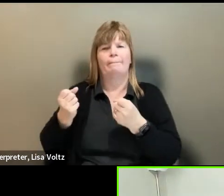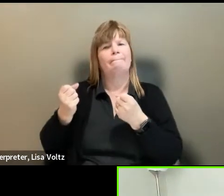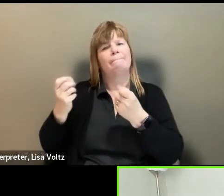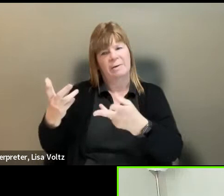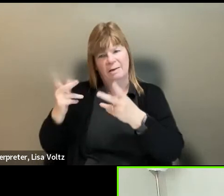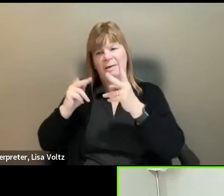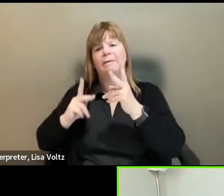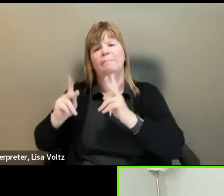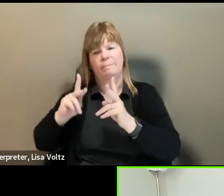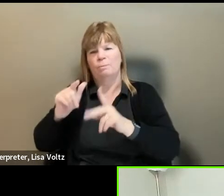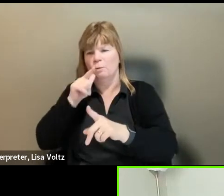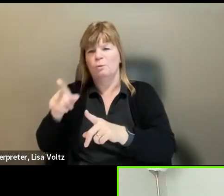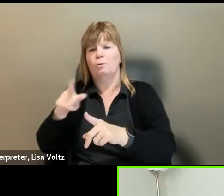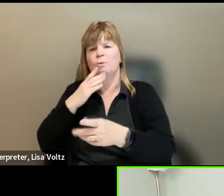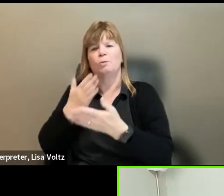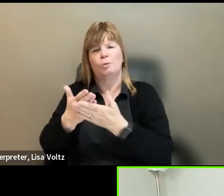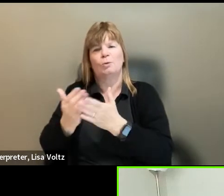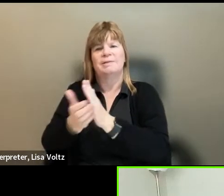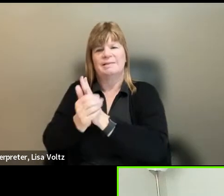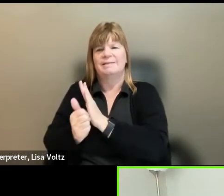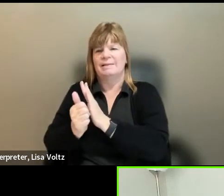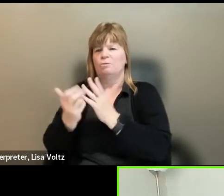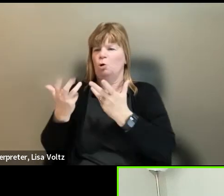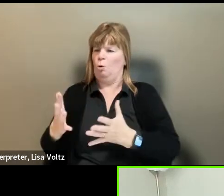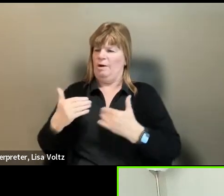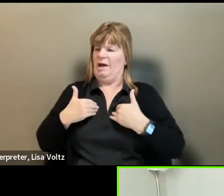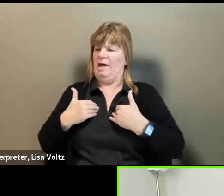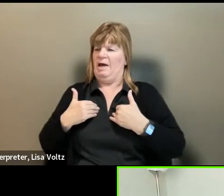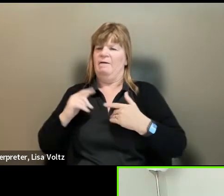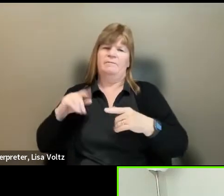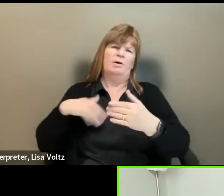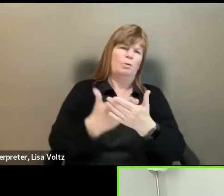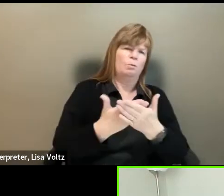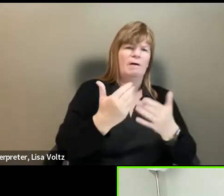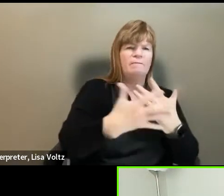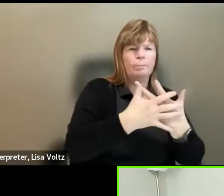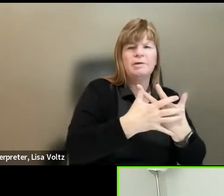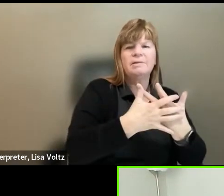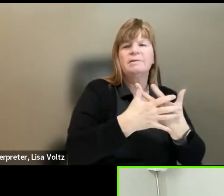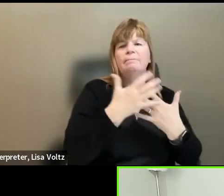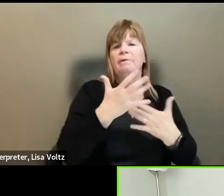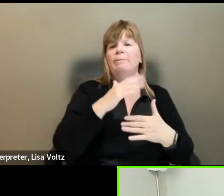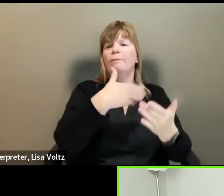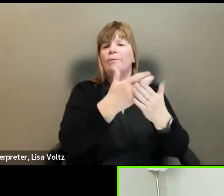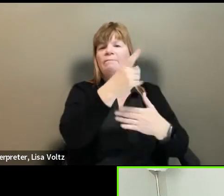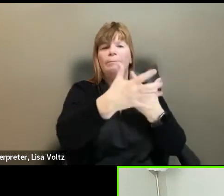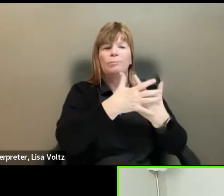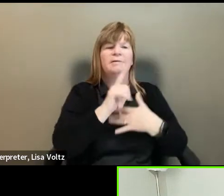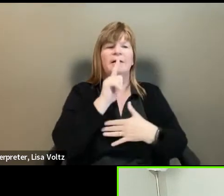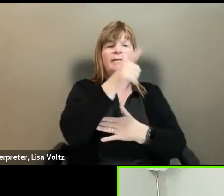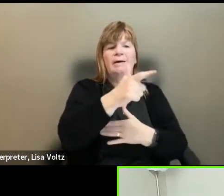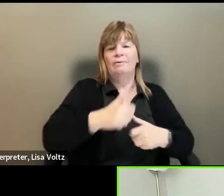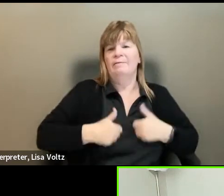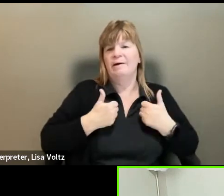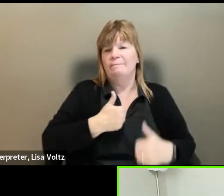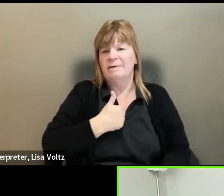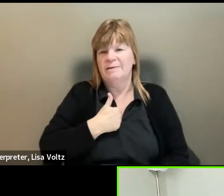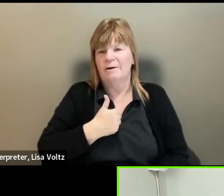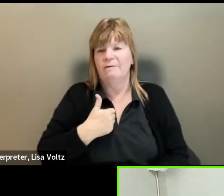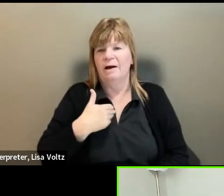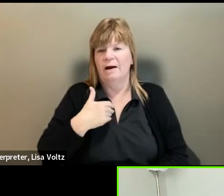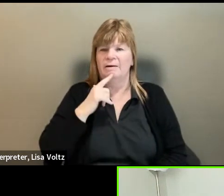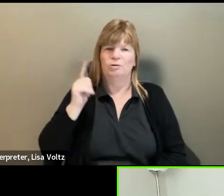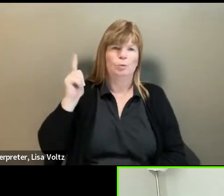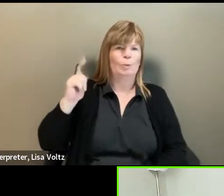take really good skill sets with them to prison. I went to prison a little later in life. And so I had a 20 year